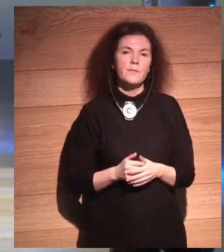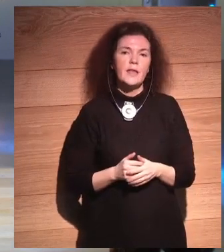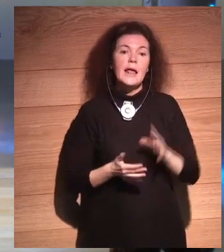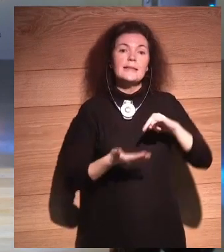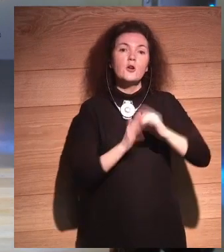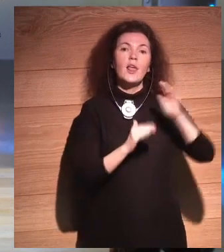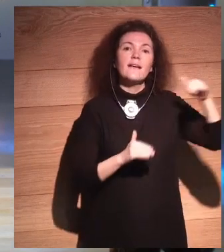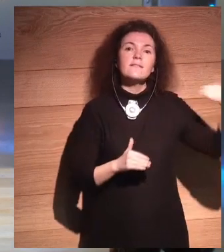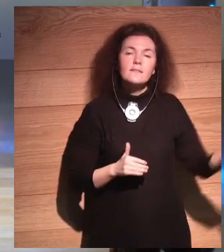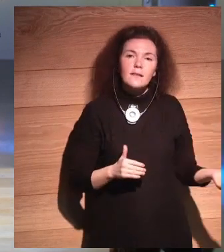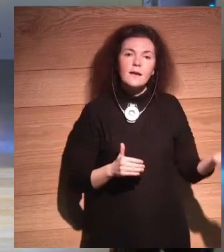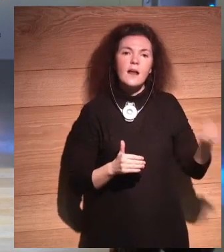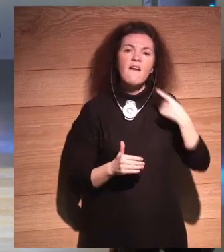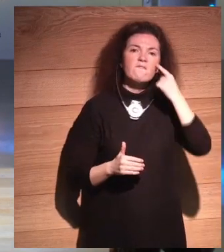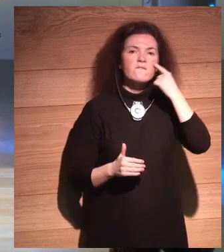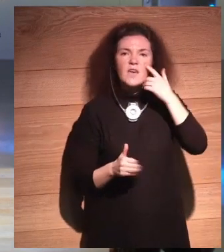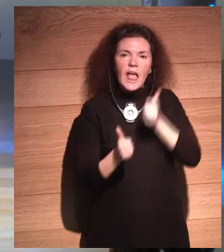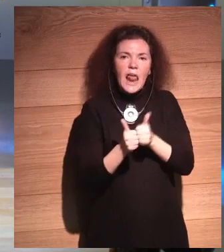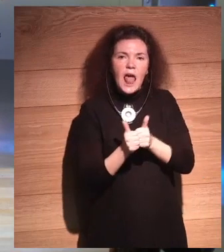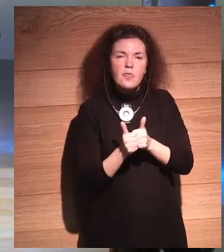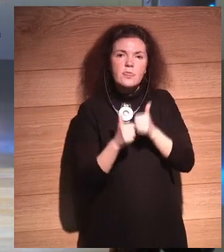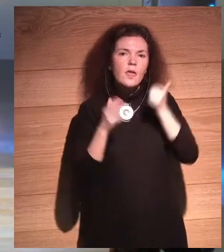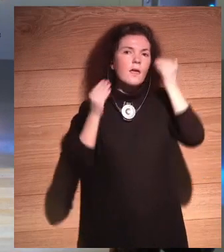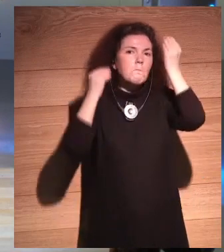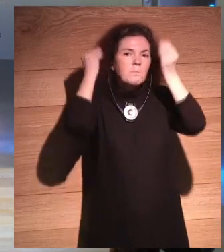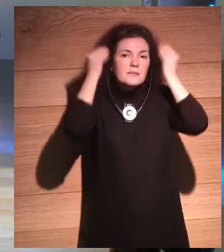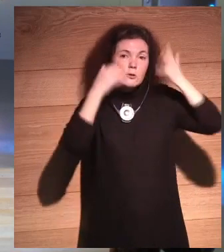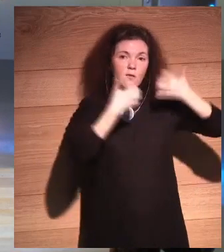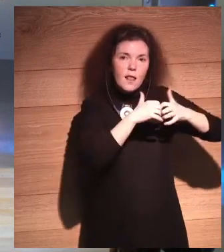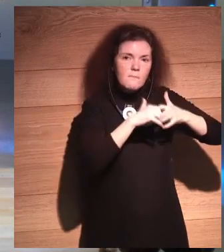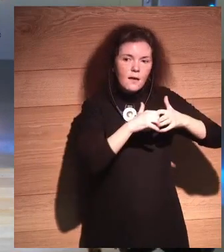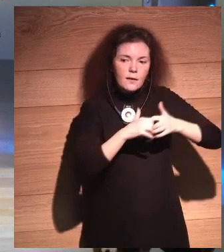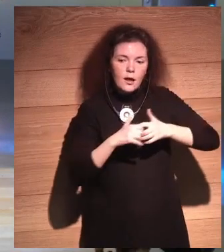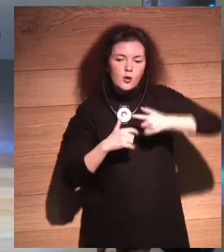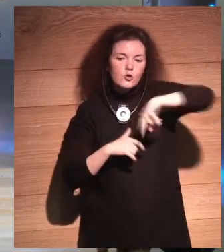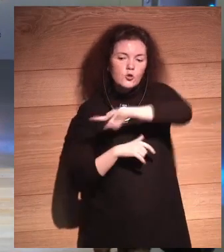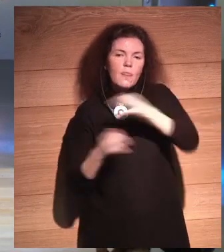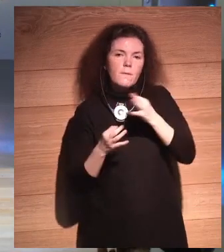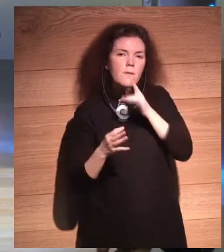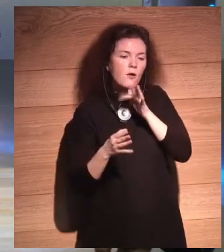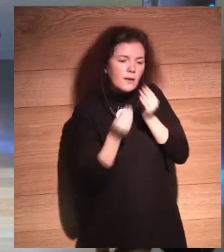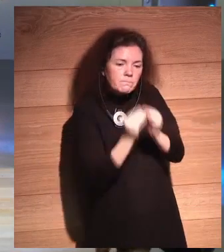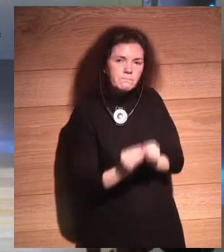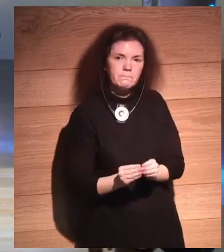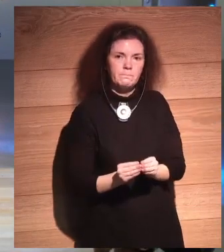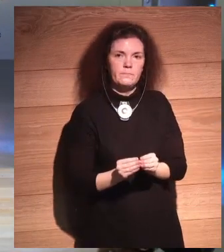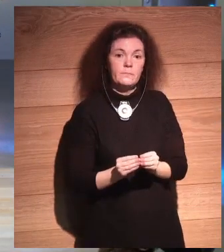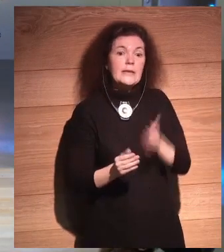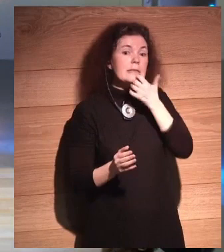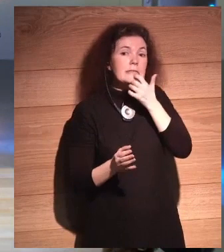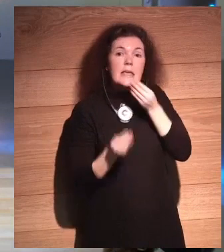loss of privacy, machine thinking. We have to address them. Otherwise, we'll be in the same place as we are today with the climate.